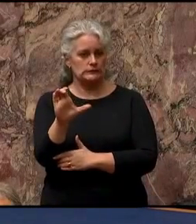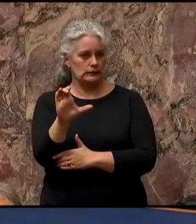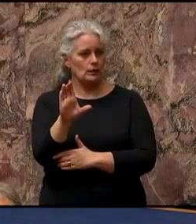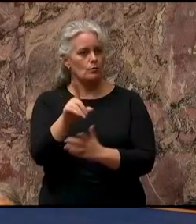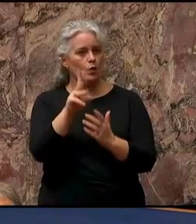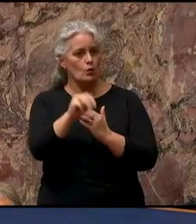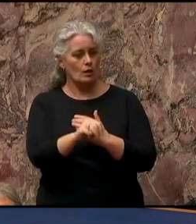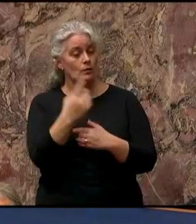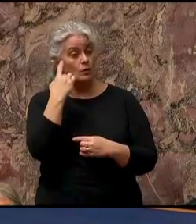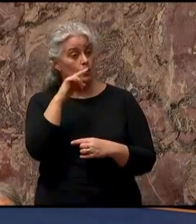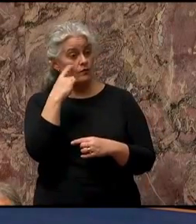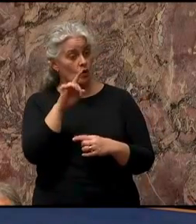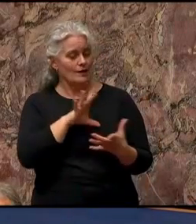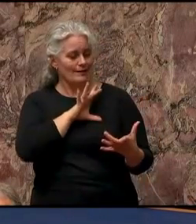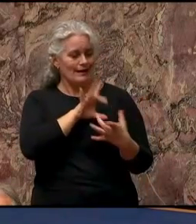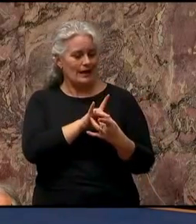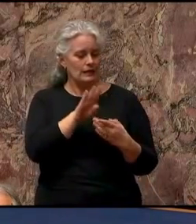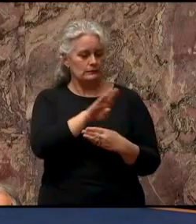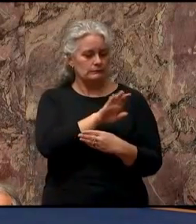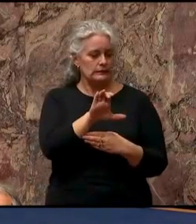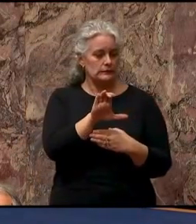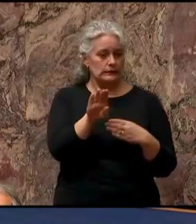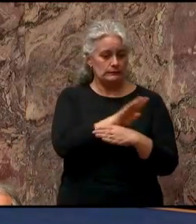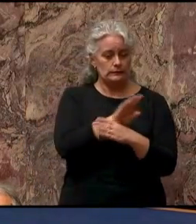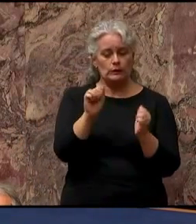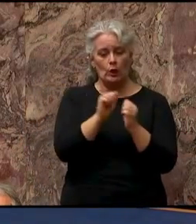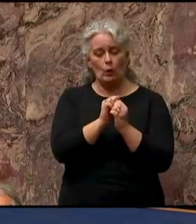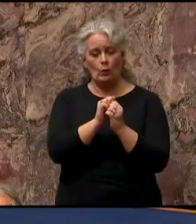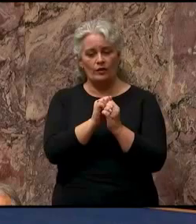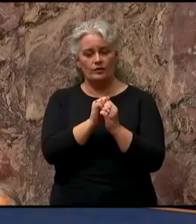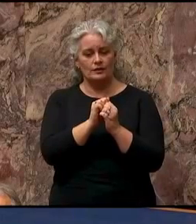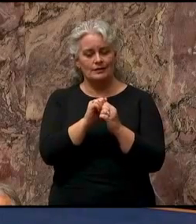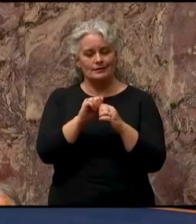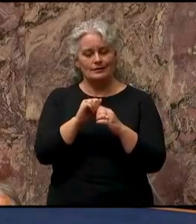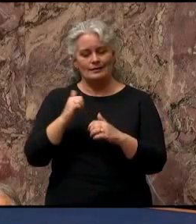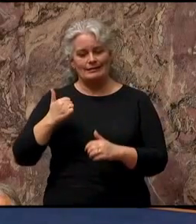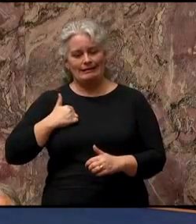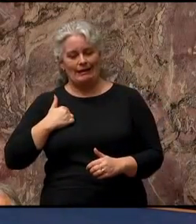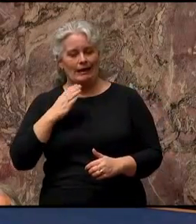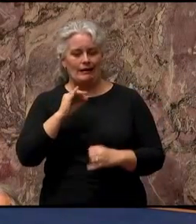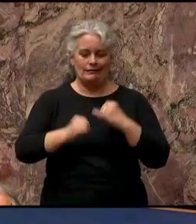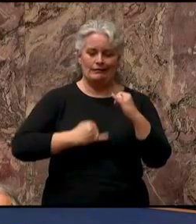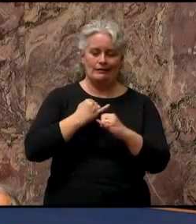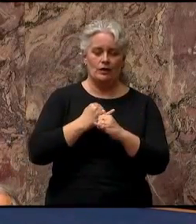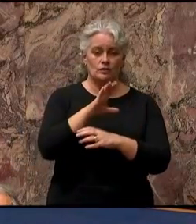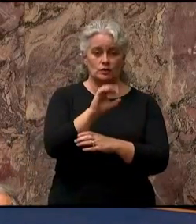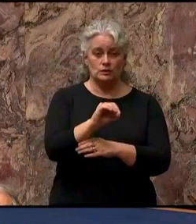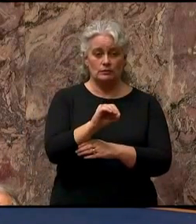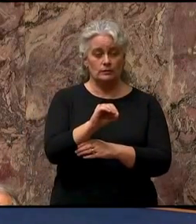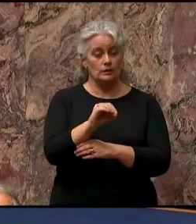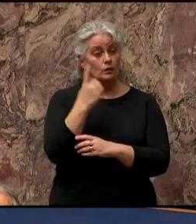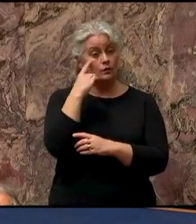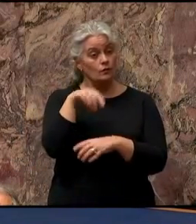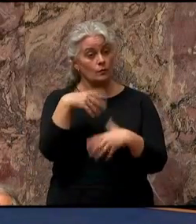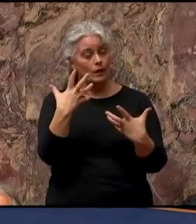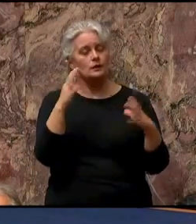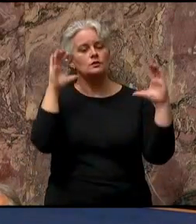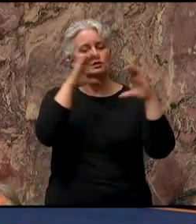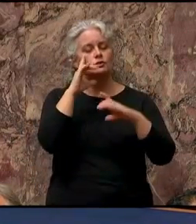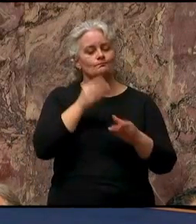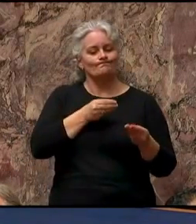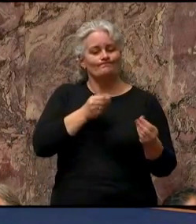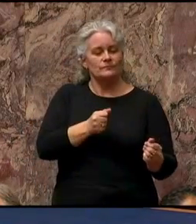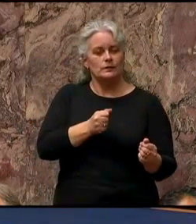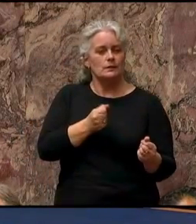to connect BC businesses with the national and international companies looking to invest billions of dollars in our